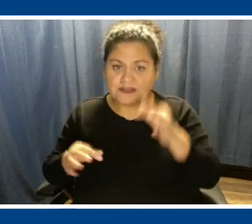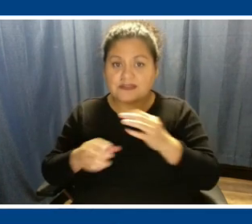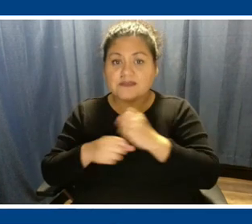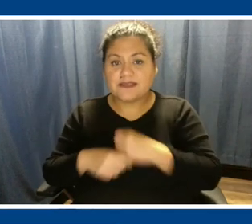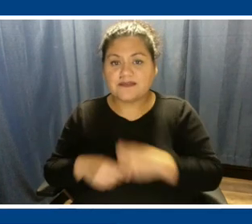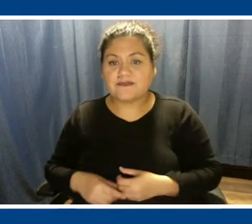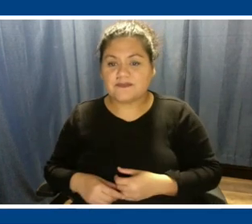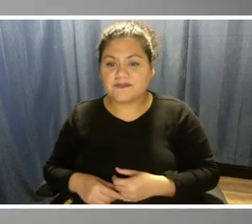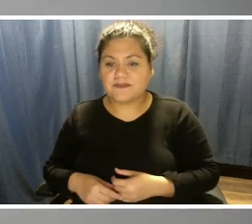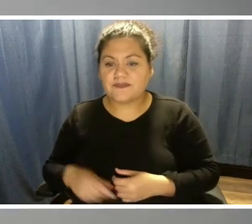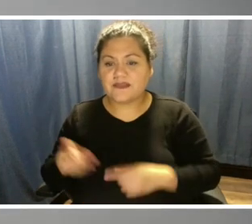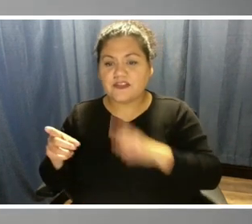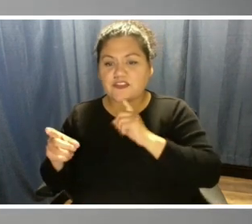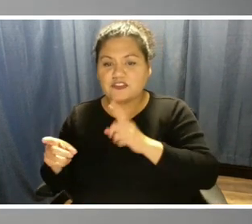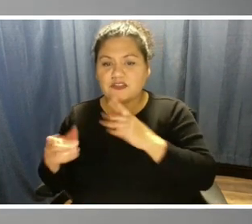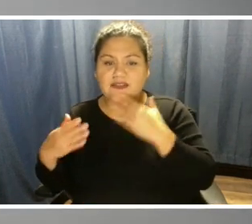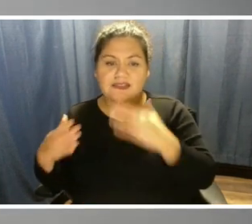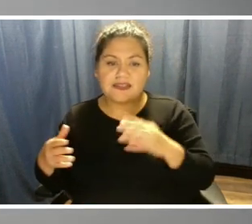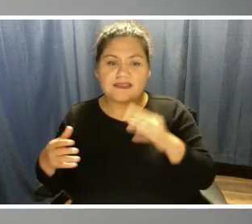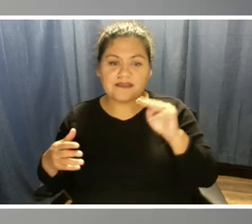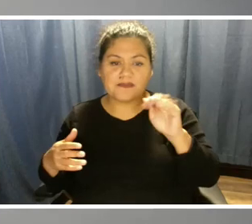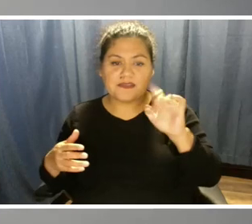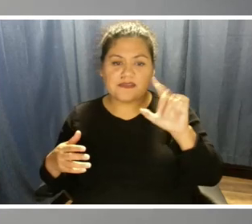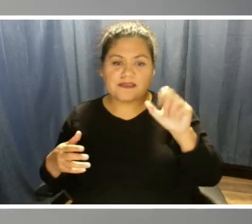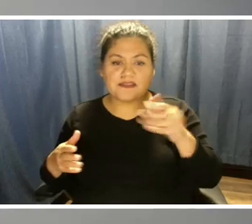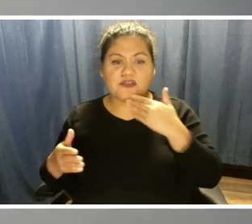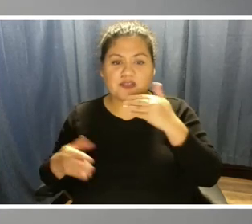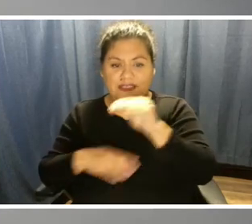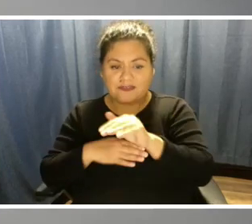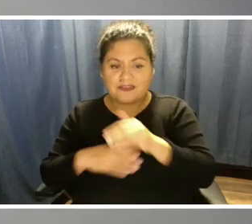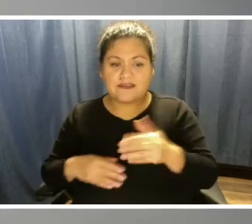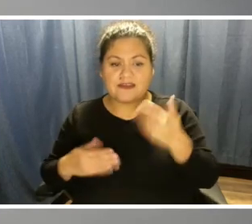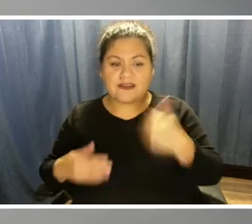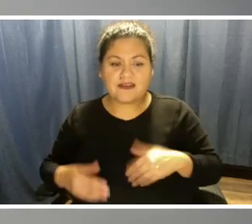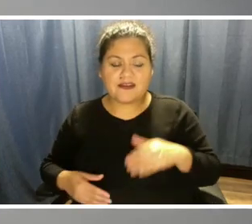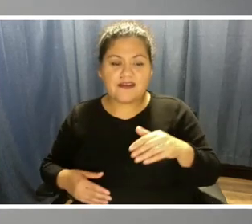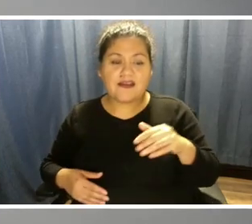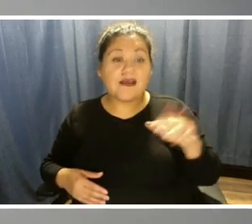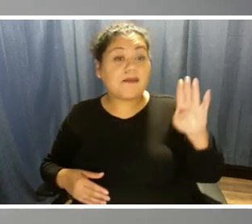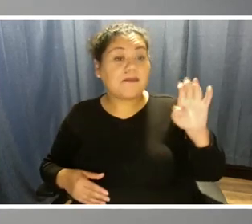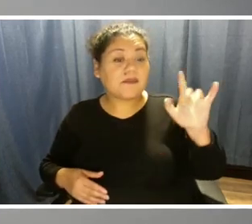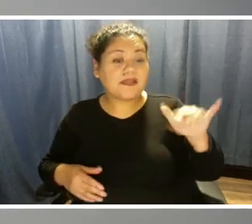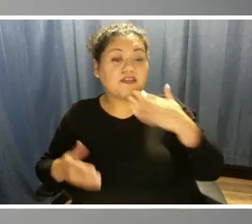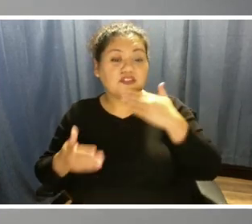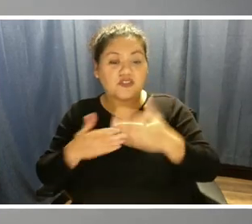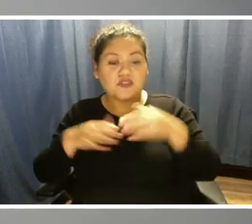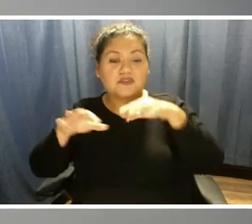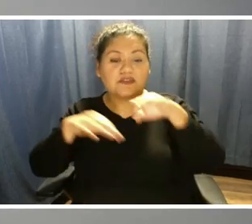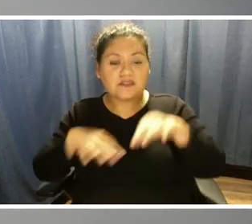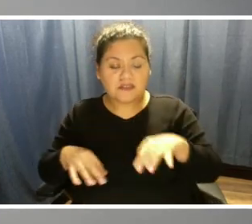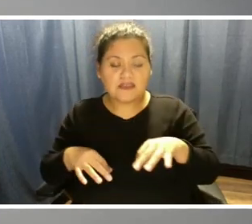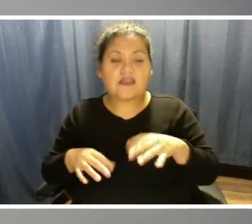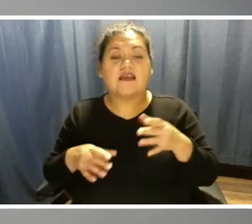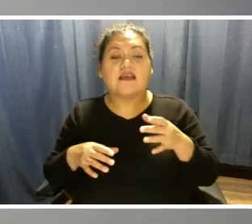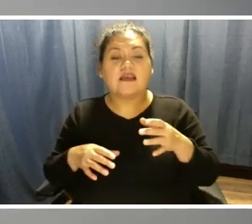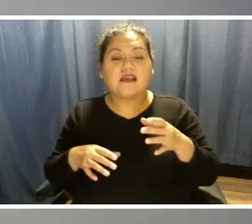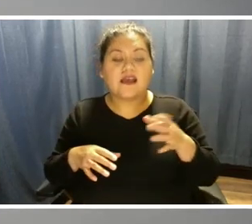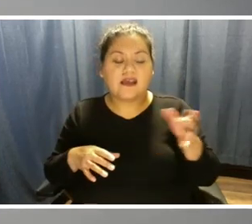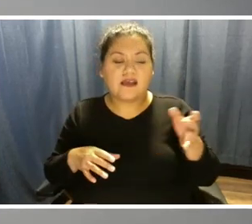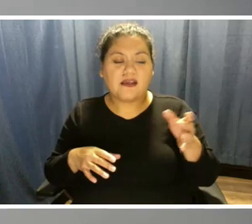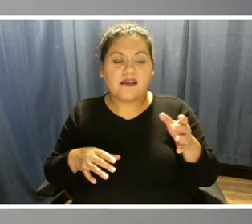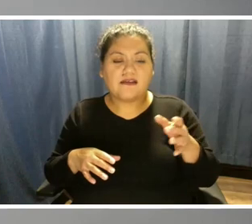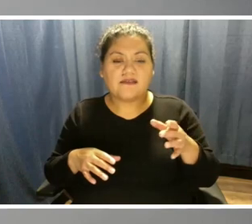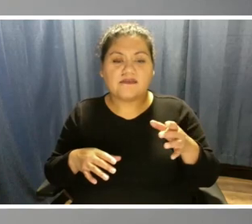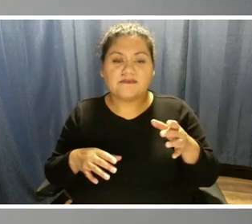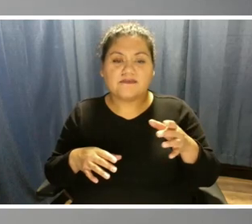Yeah, absolutely. Thanks, Melissa. And good evening, everybody. So, Benny did a really good job teeing up the exercise that we've been doing for the last several